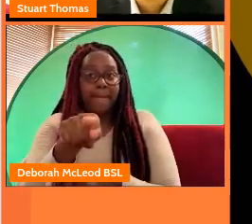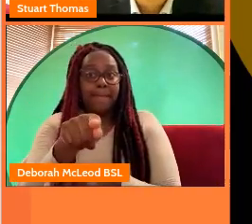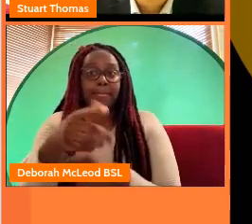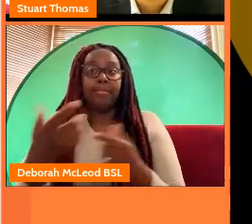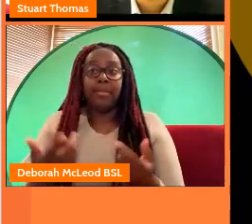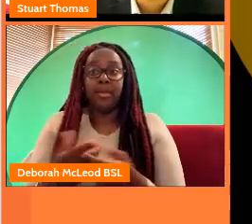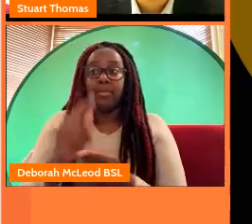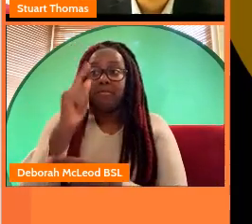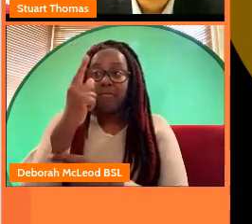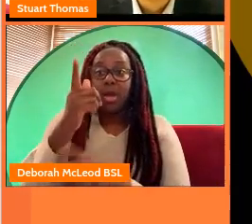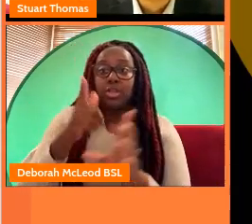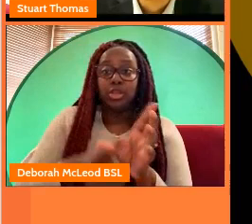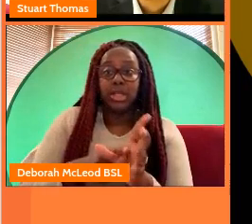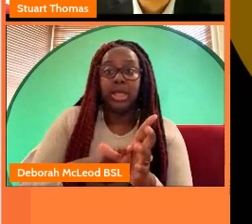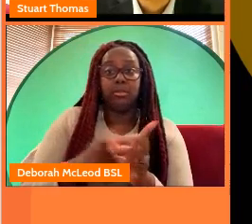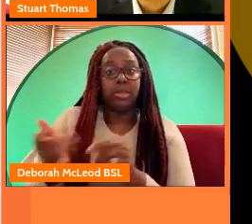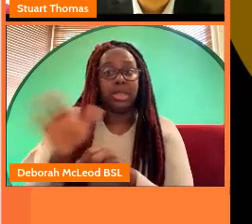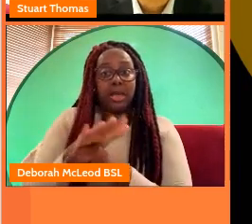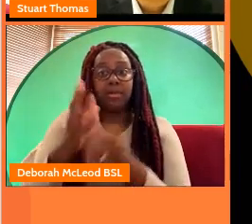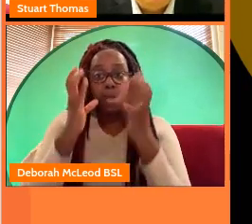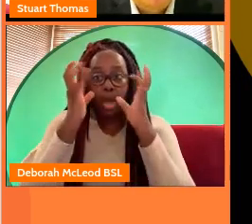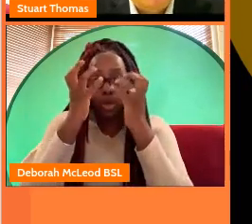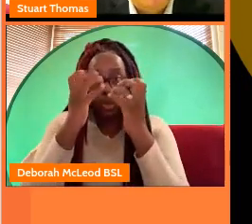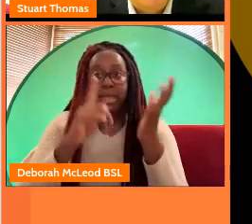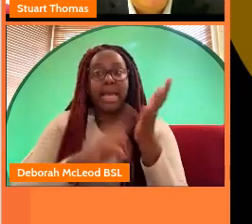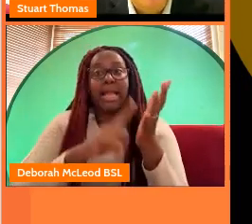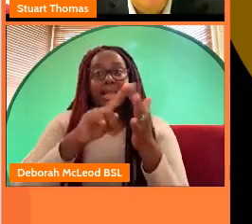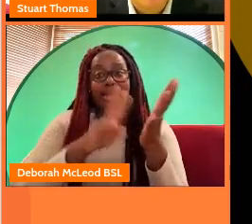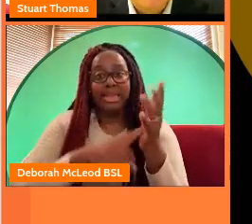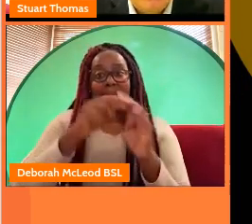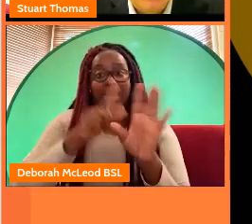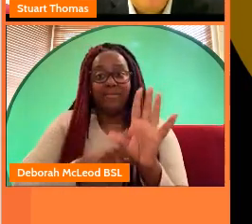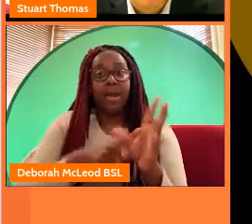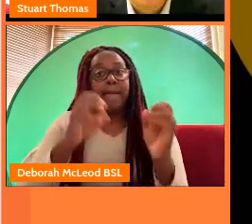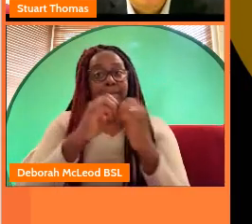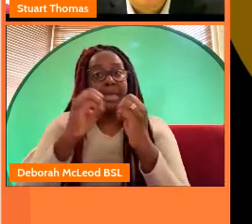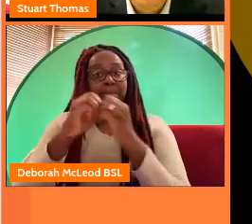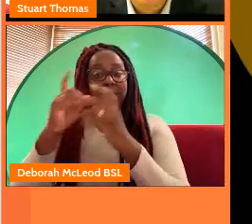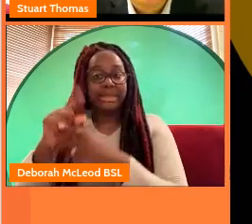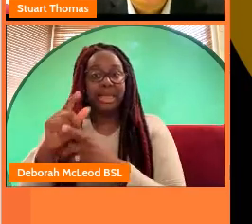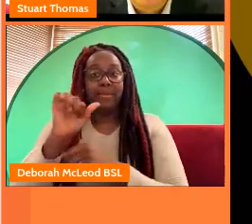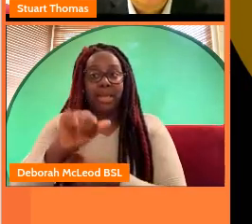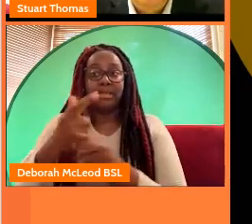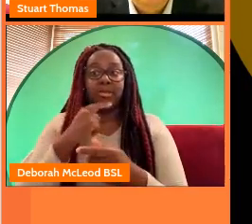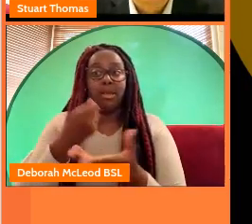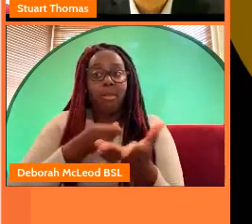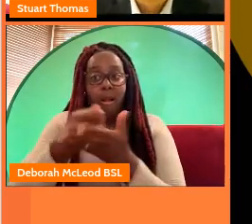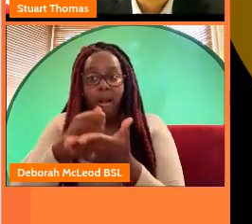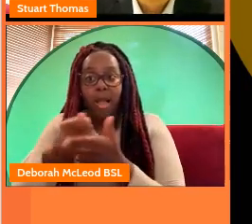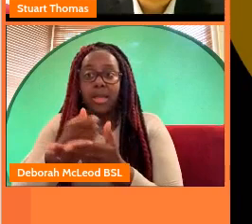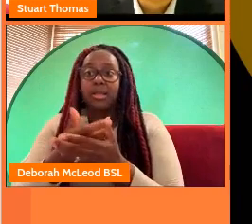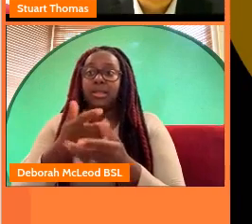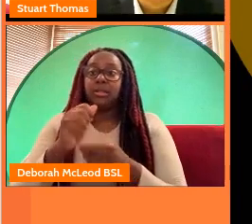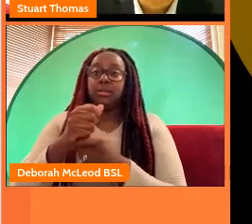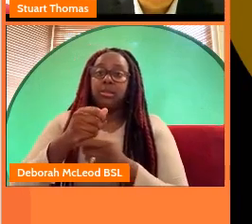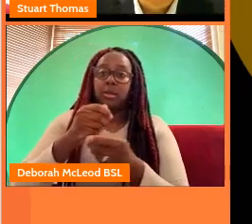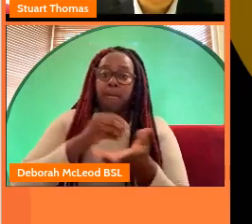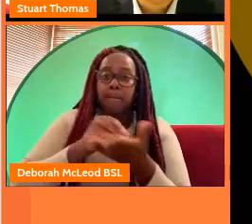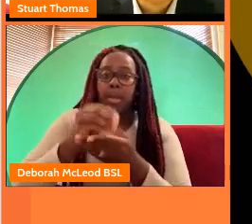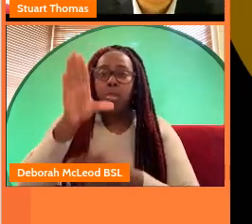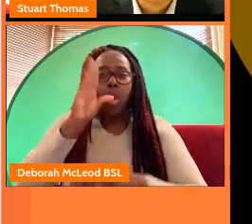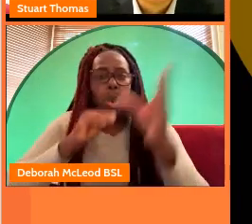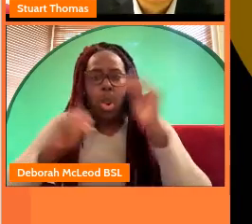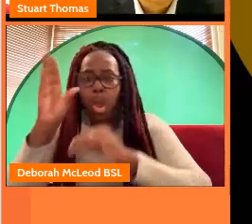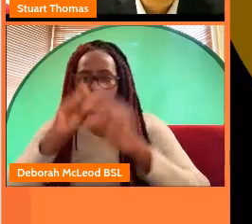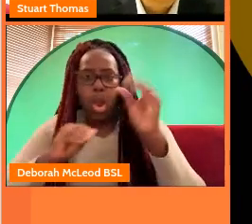first year being covered by google the bbc manages the scheme it hires the apprentices it manages all the learning and pays all the other